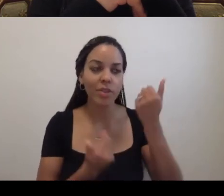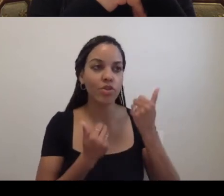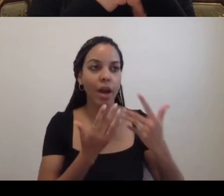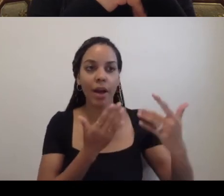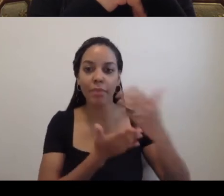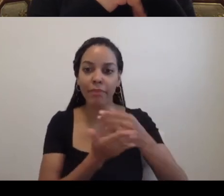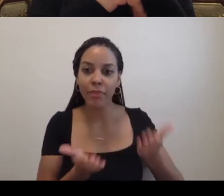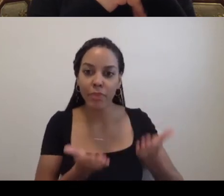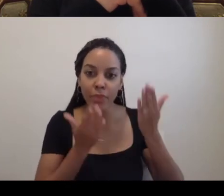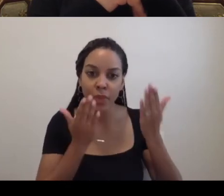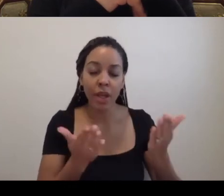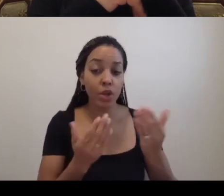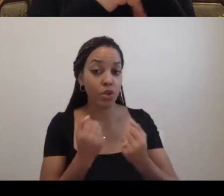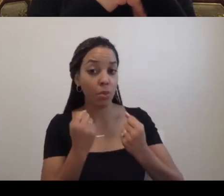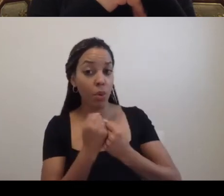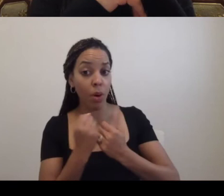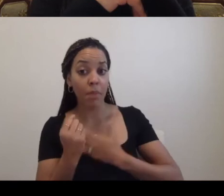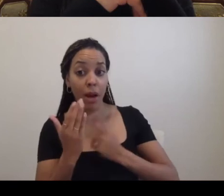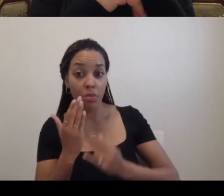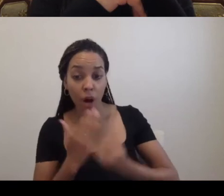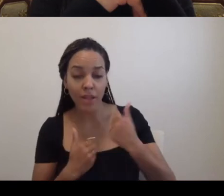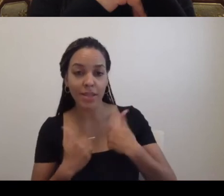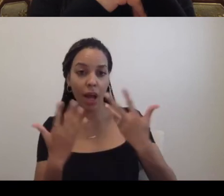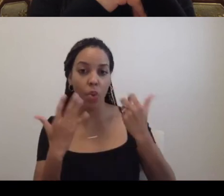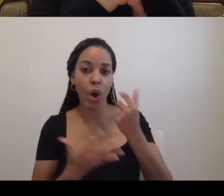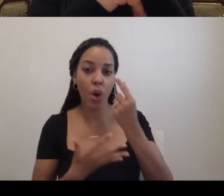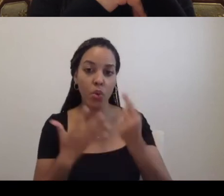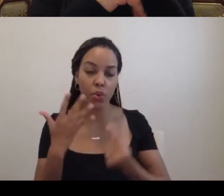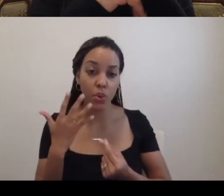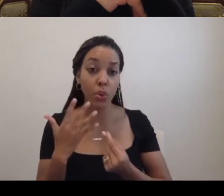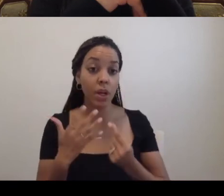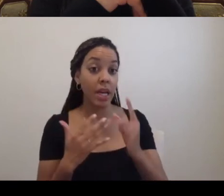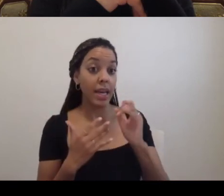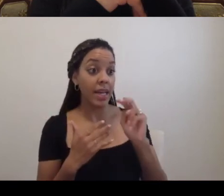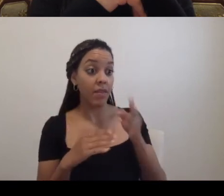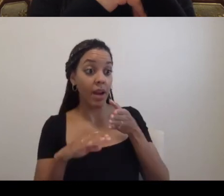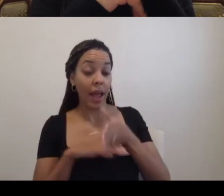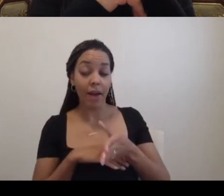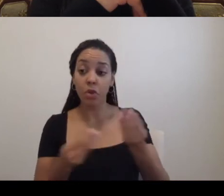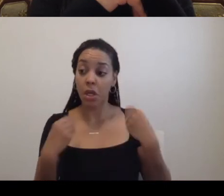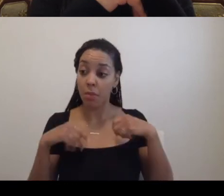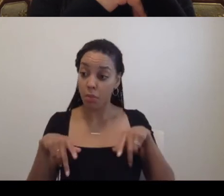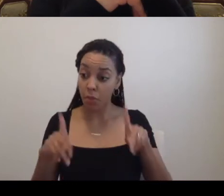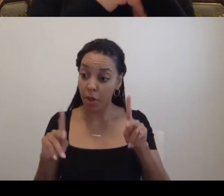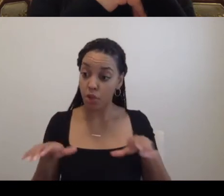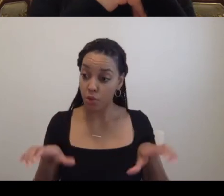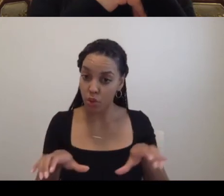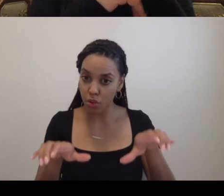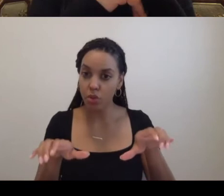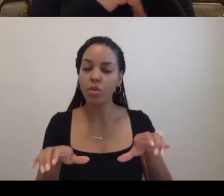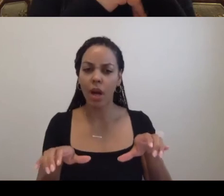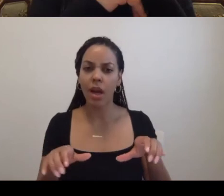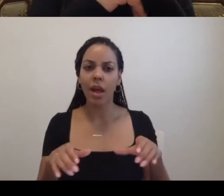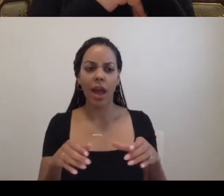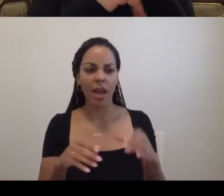support the, what I wanted to do, even after I got permission to do it and all kinds of in-kind help.